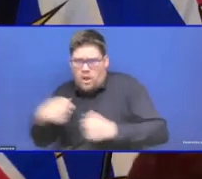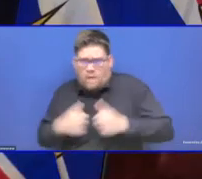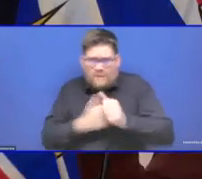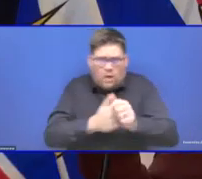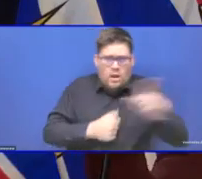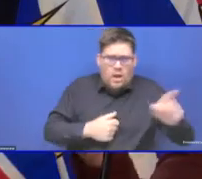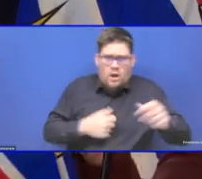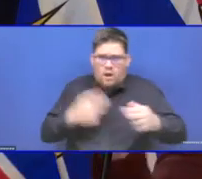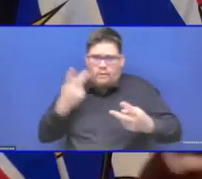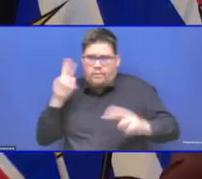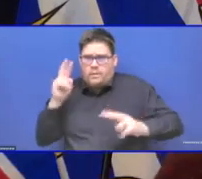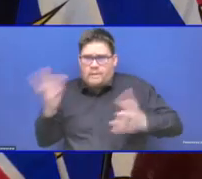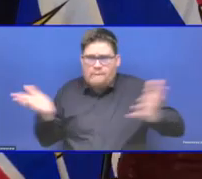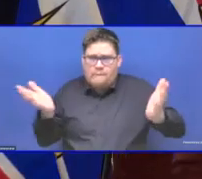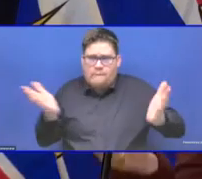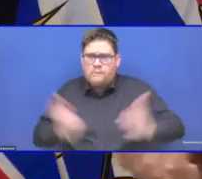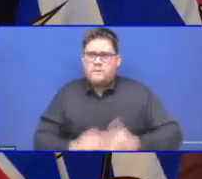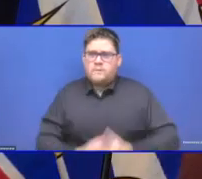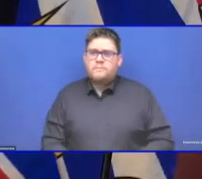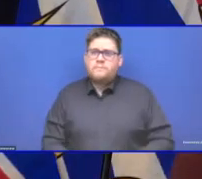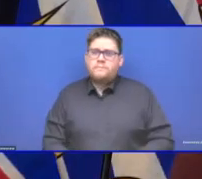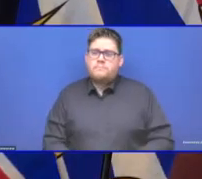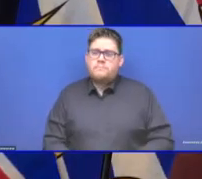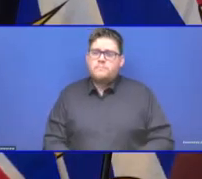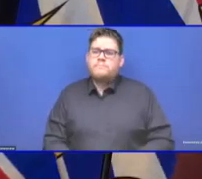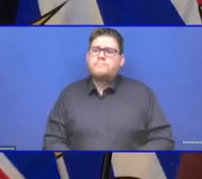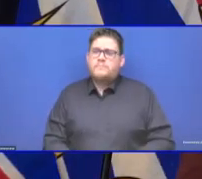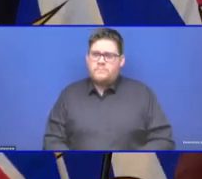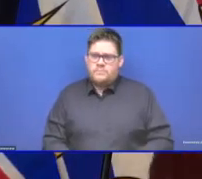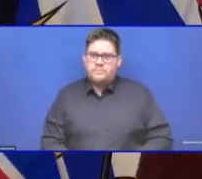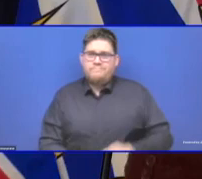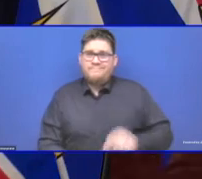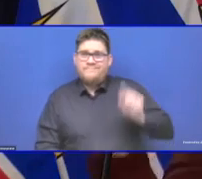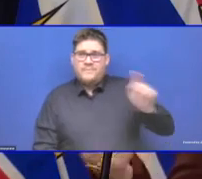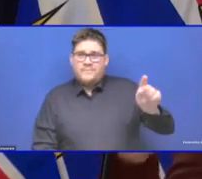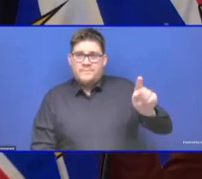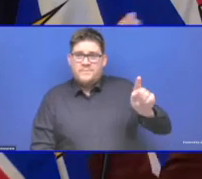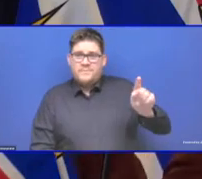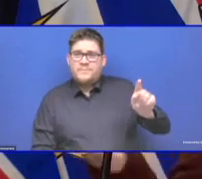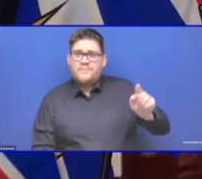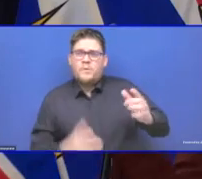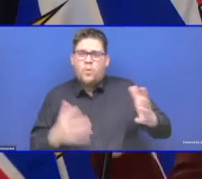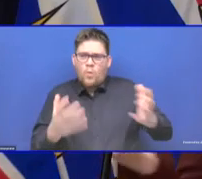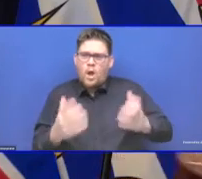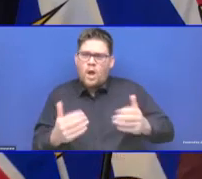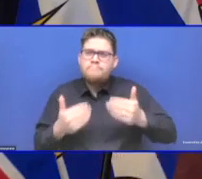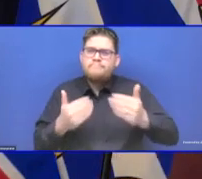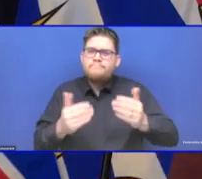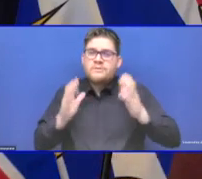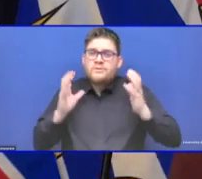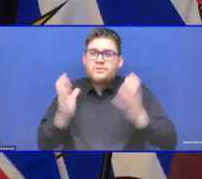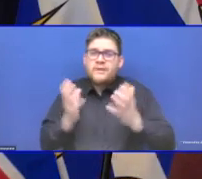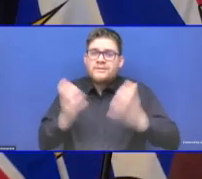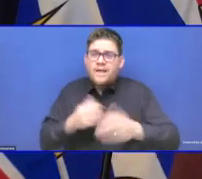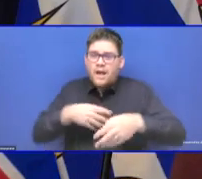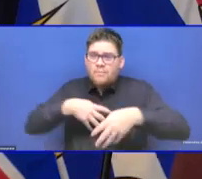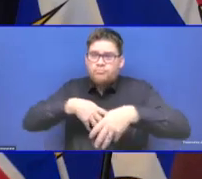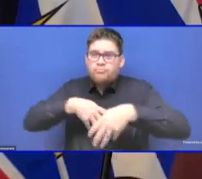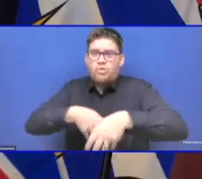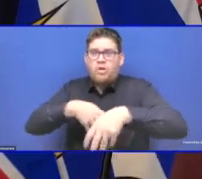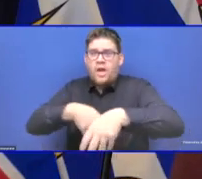is, you know, Santa Parade where it's a very low risk where people can stay away from each other outdoors, etc. So